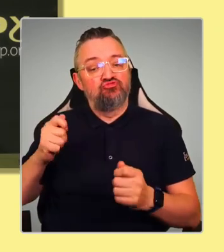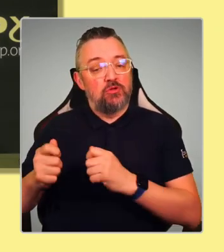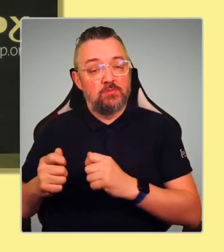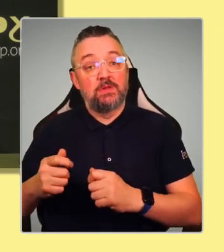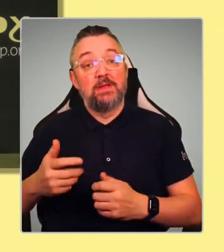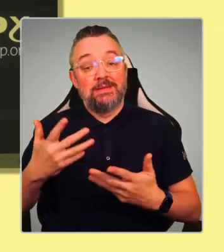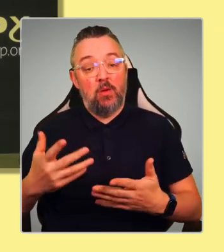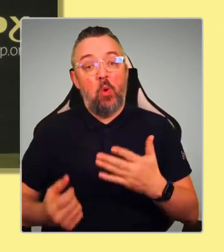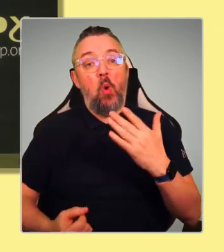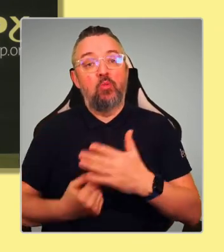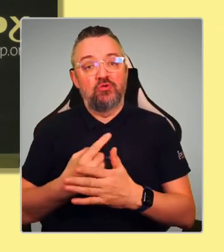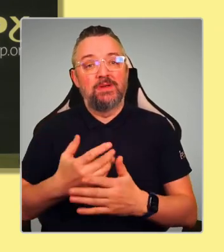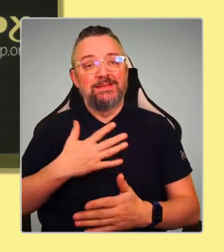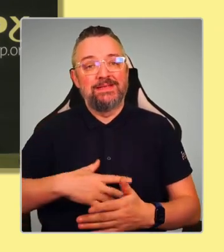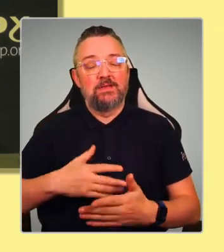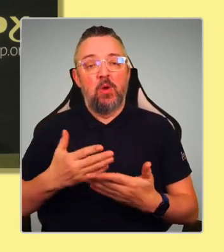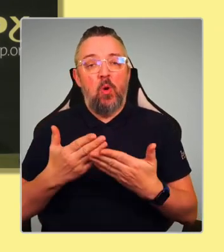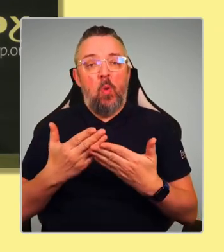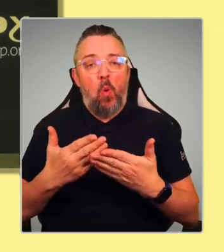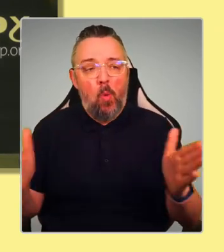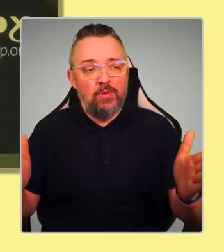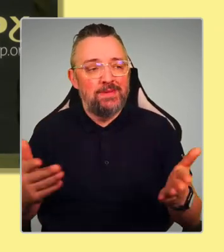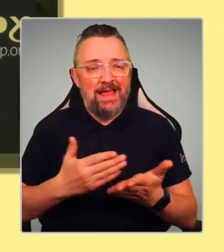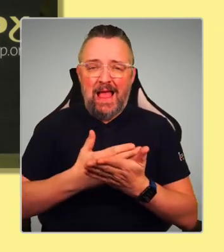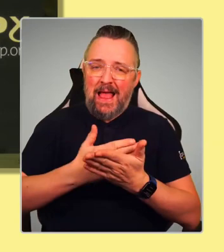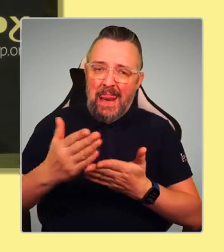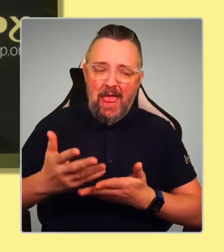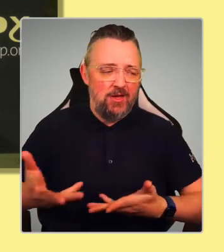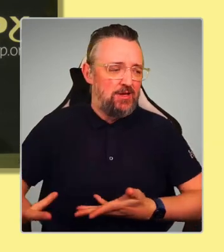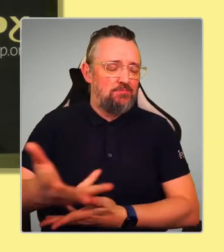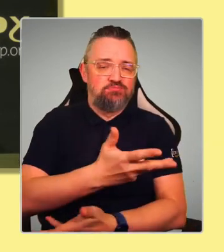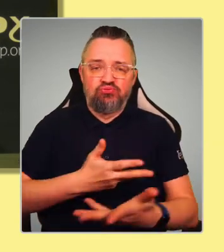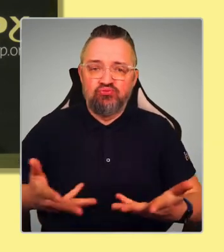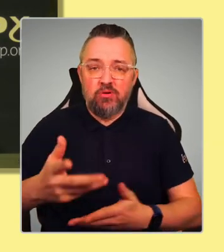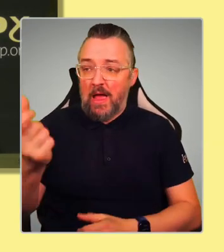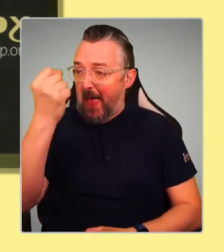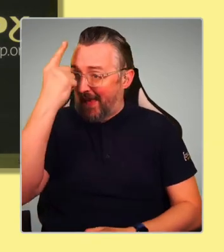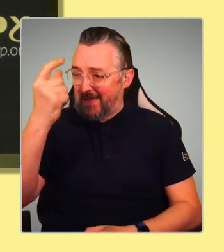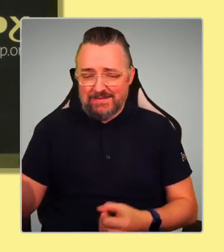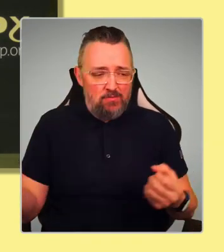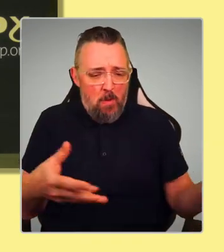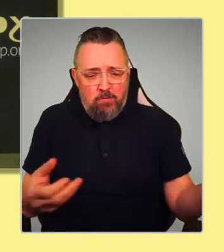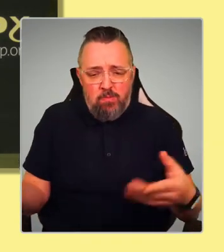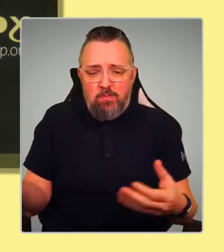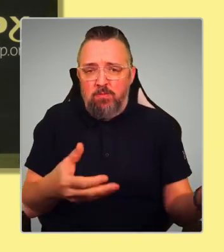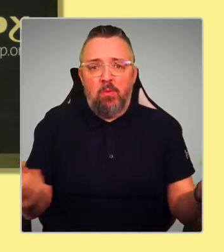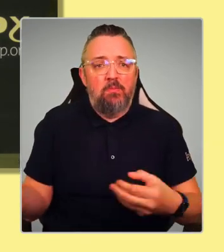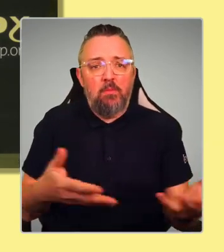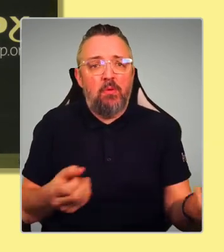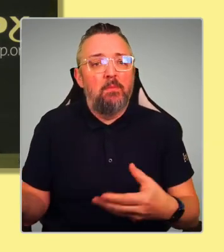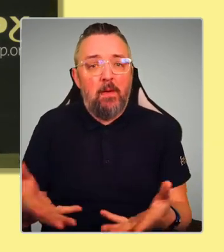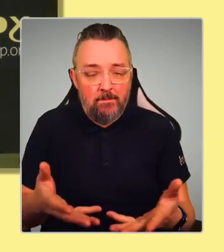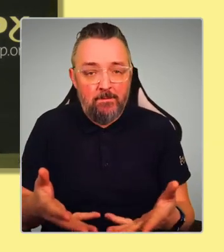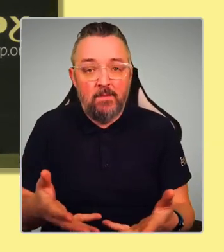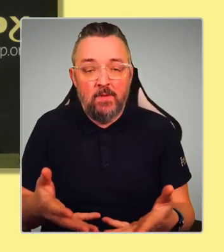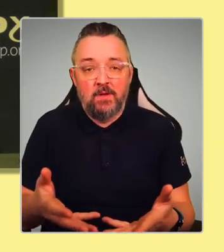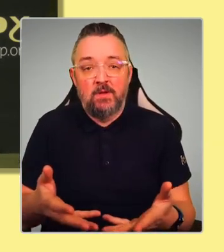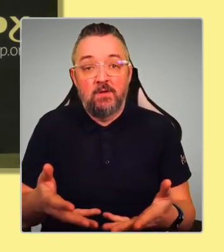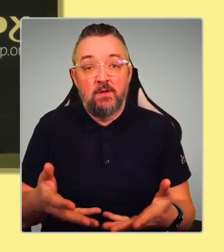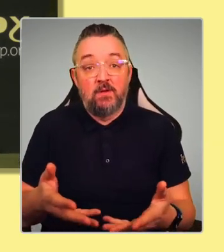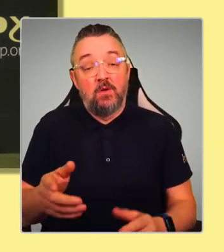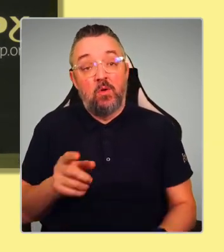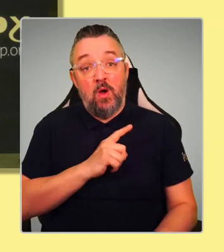and robust discussion and exchange of ideas about how we take it further, not because we the party have